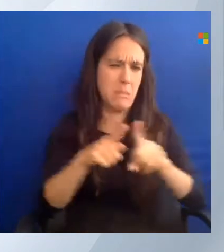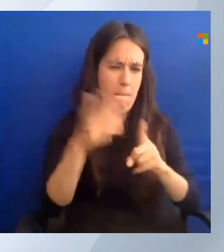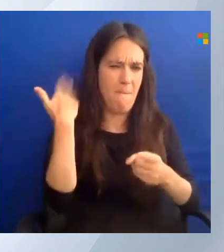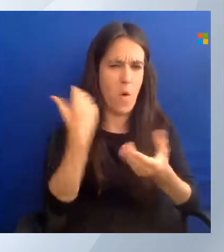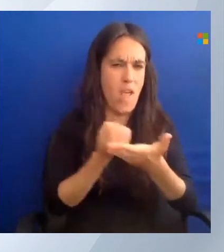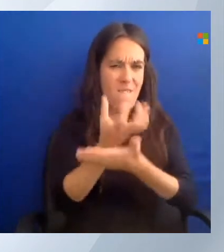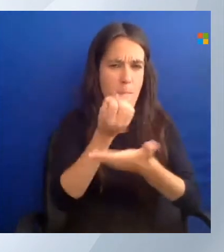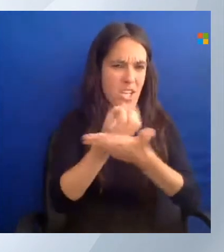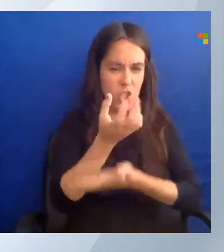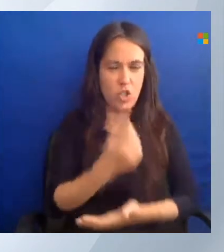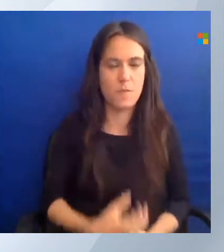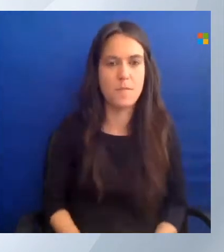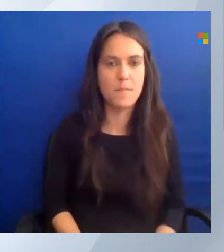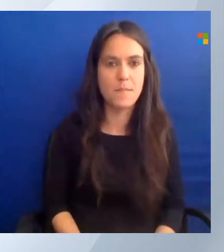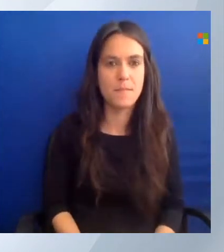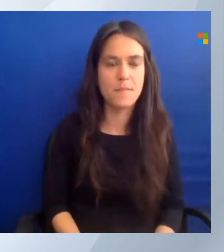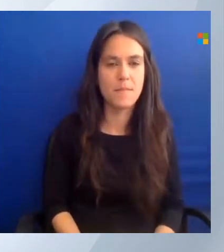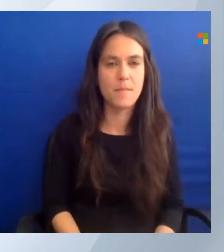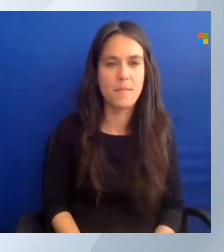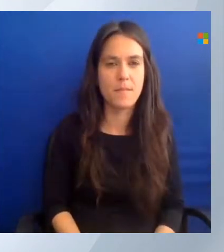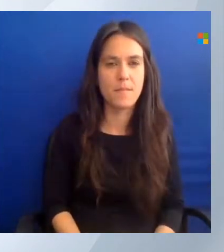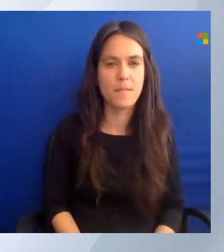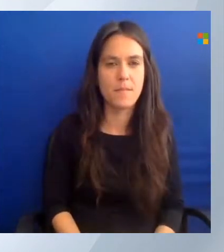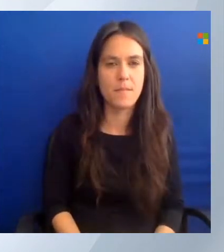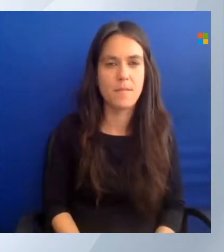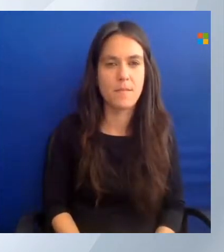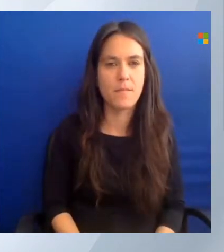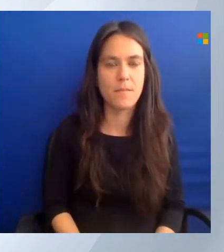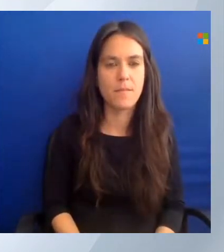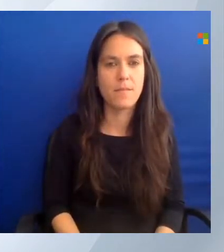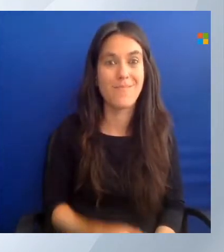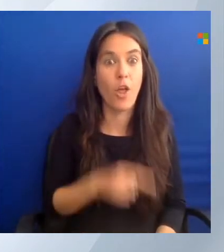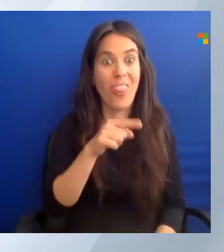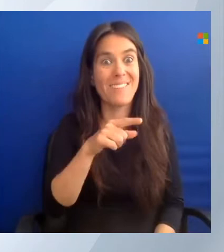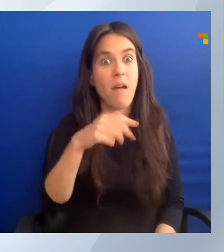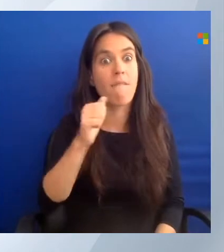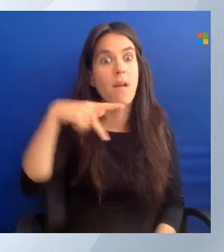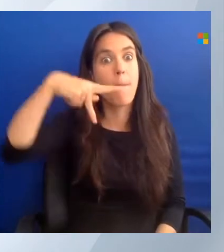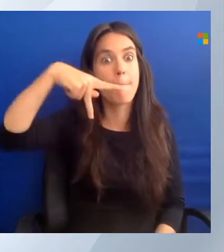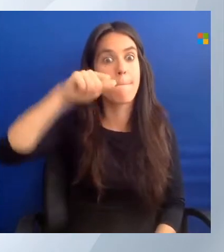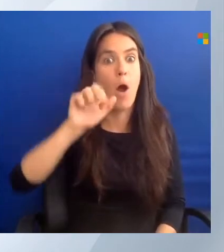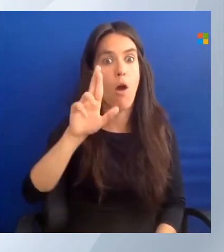As you can see, this one makes use of parameters and variables.